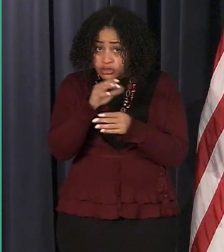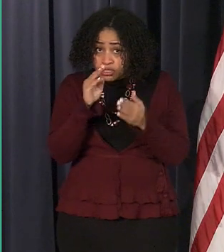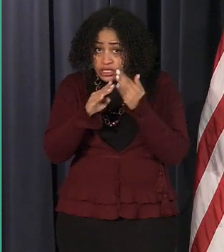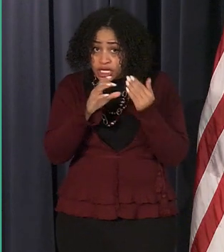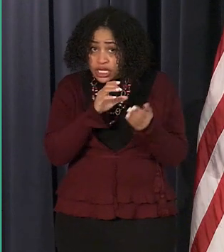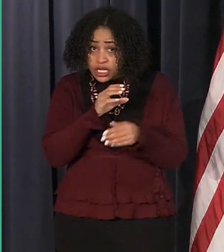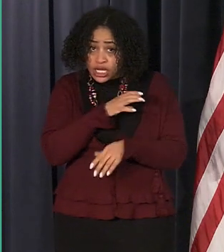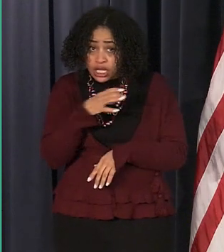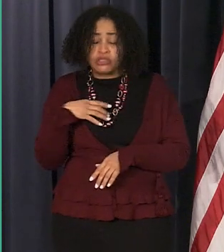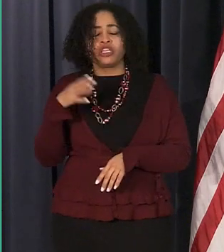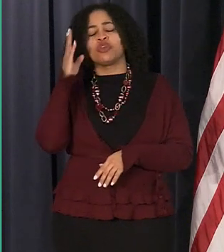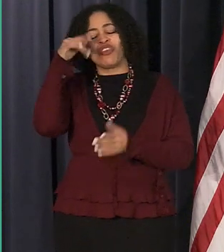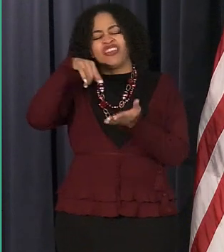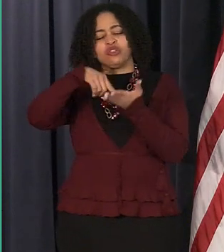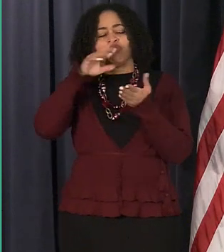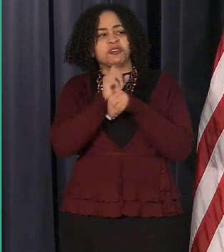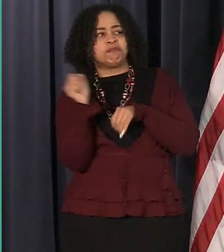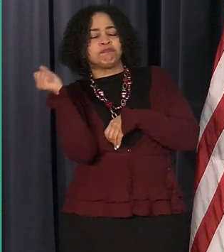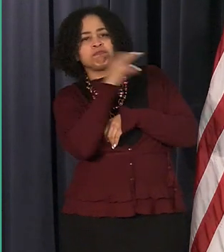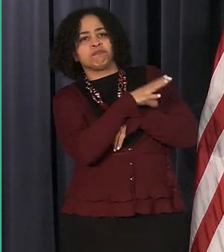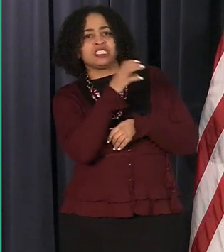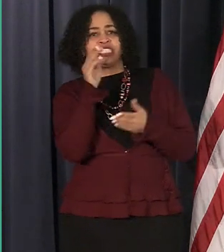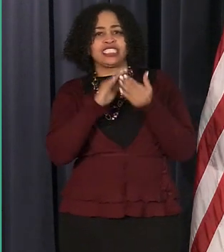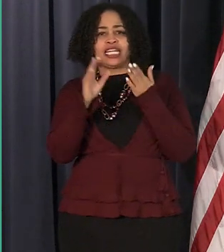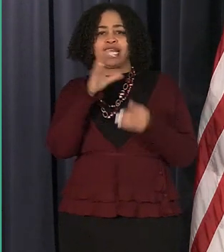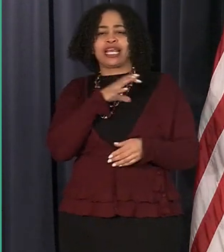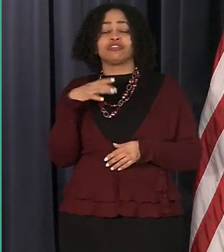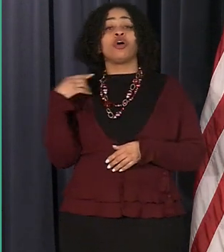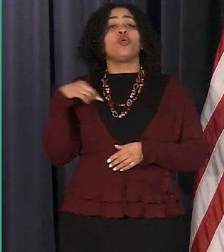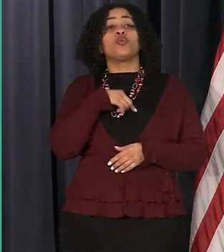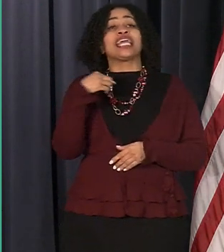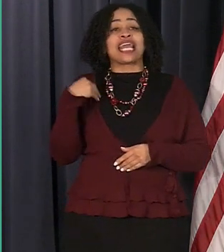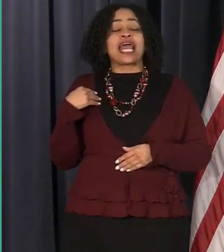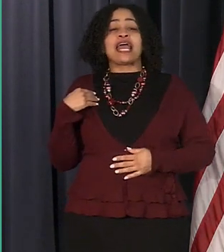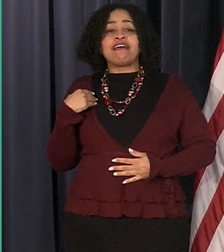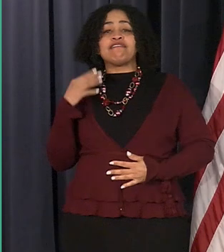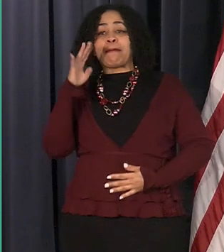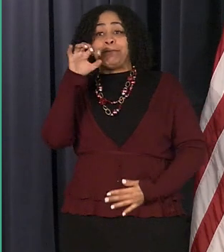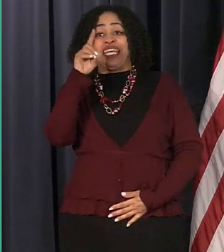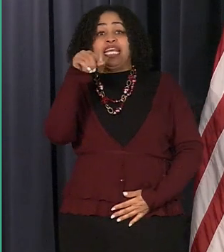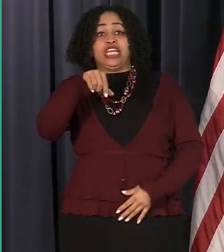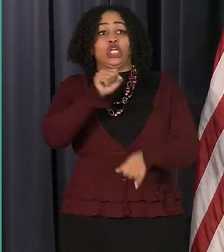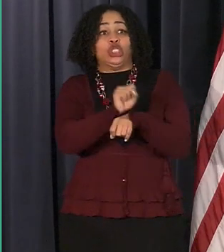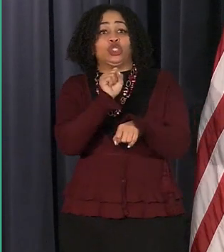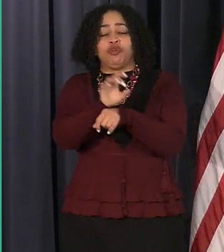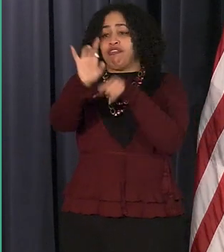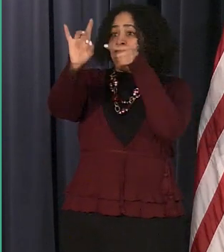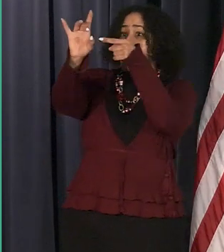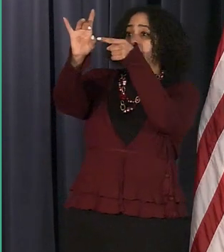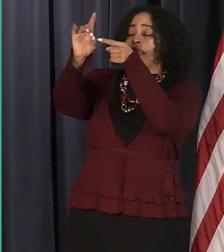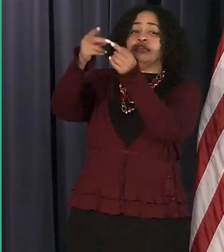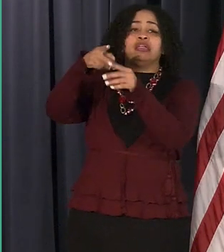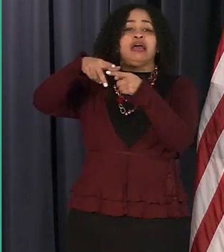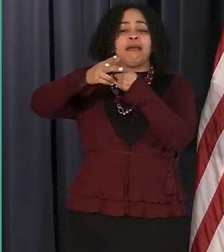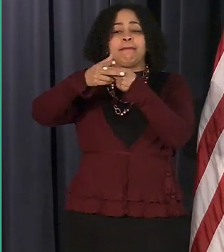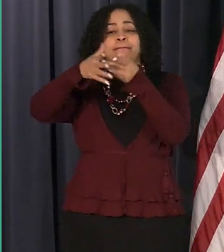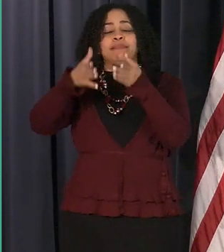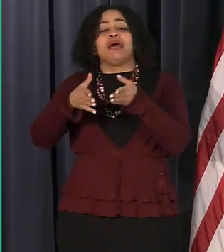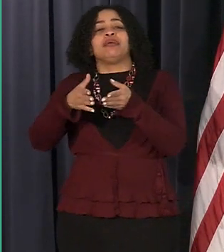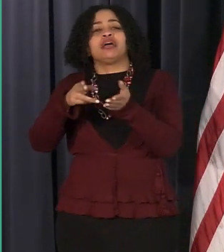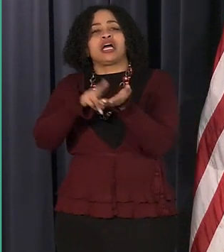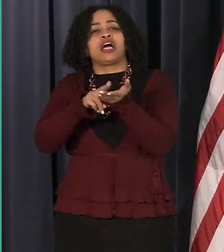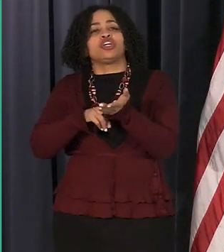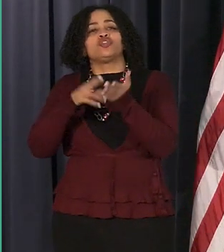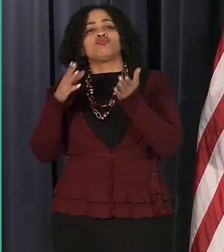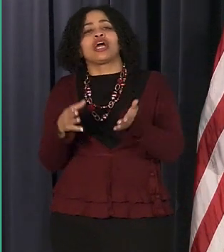will be okay okay so we have bid this work eight plumbing contractors have signed contracts